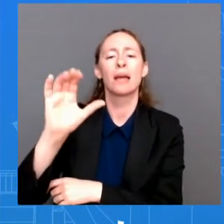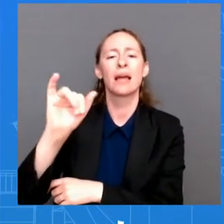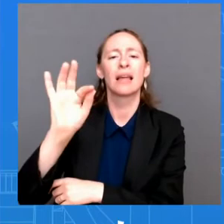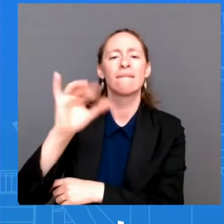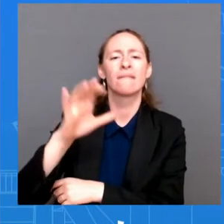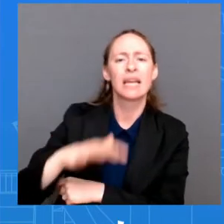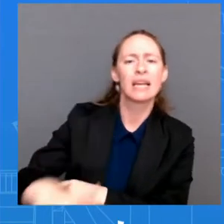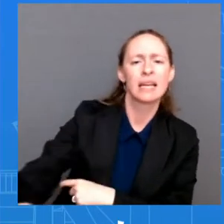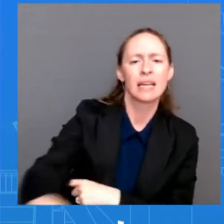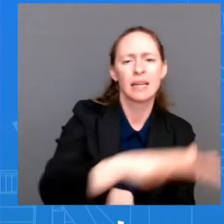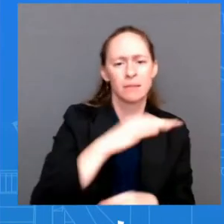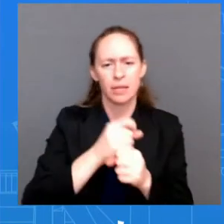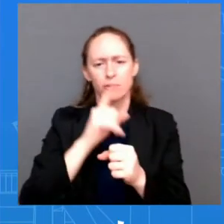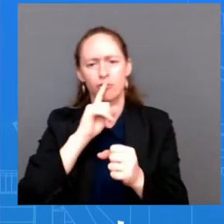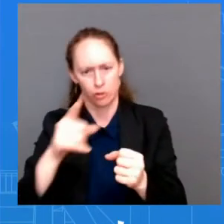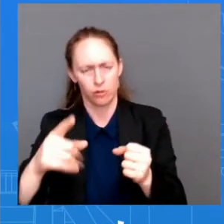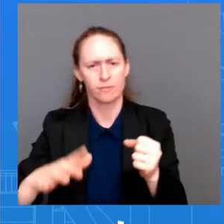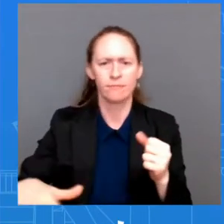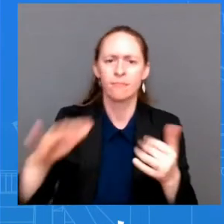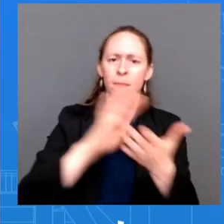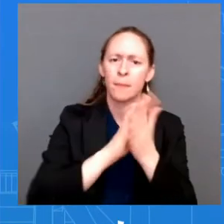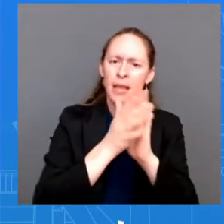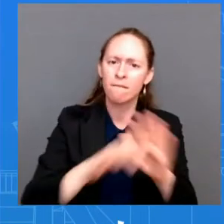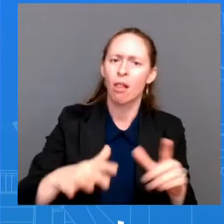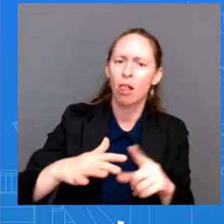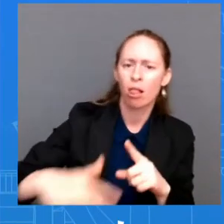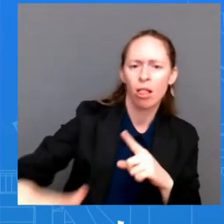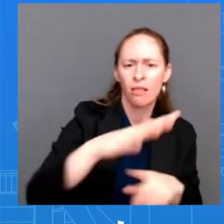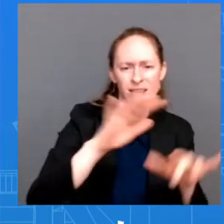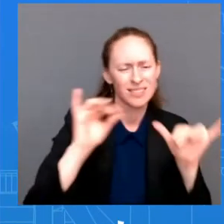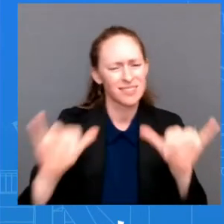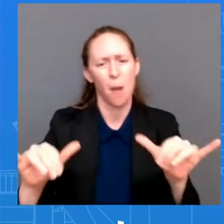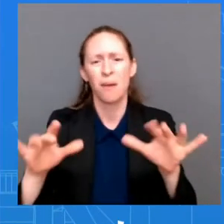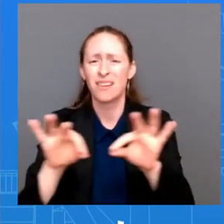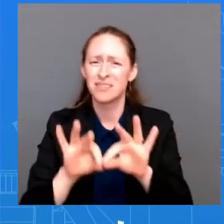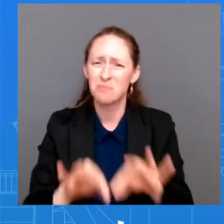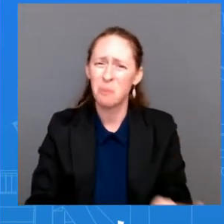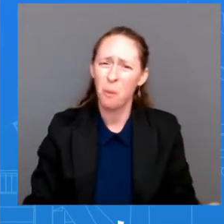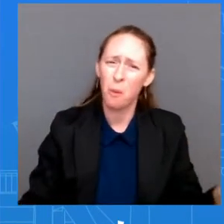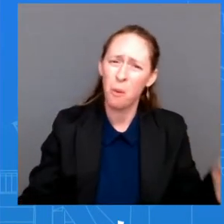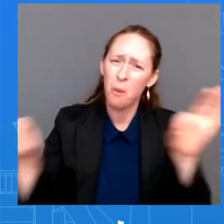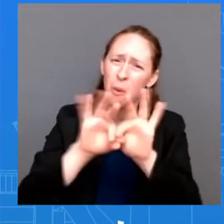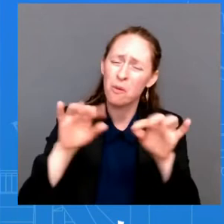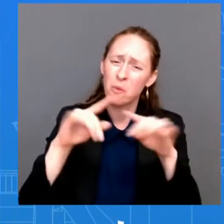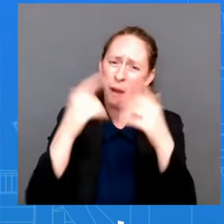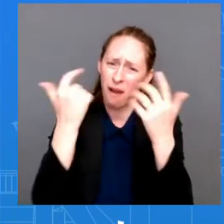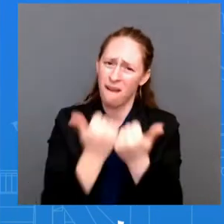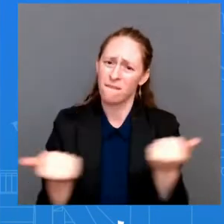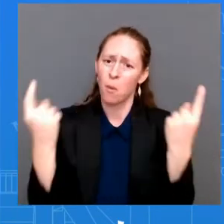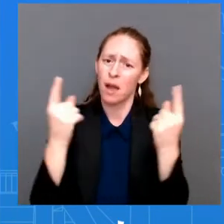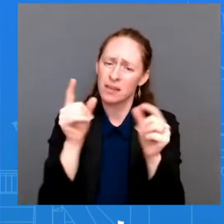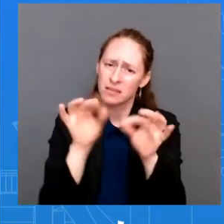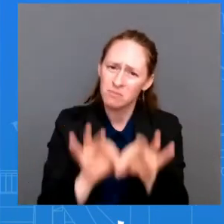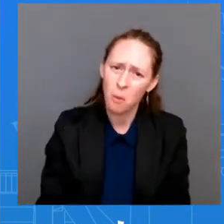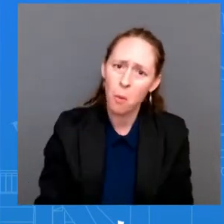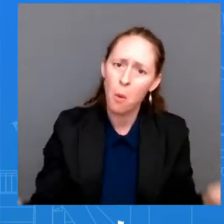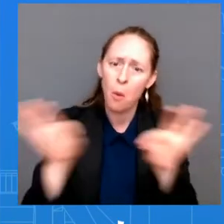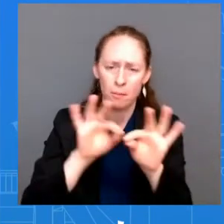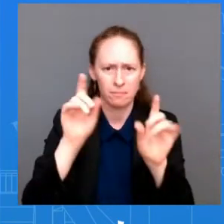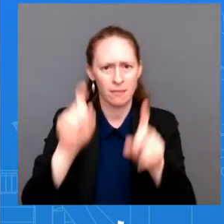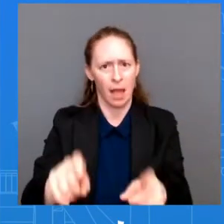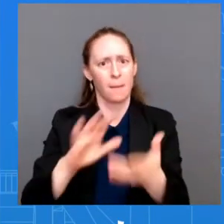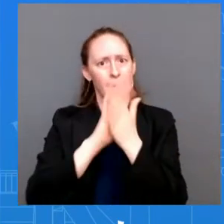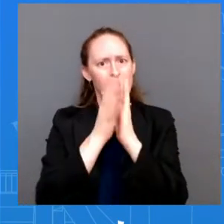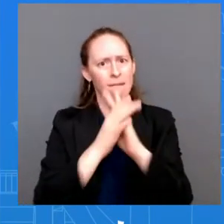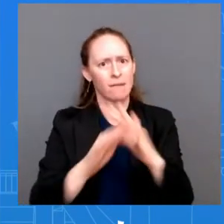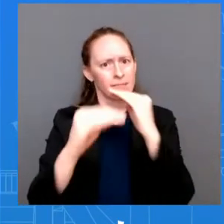And all of that, all of it is preserving the status quo. We expect to see Beijing continue to use